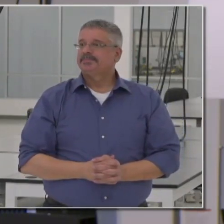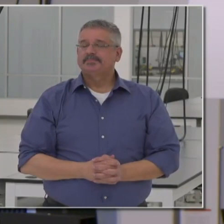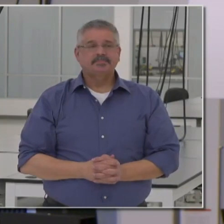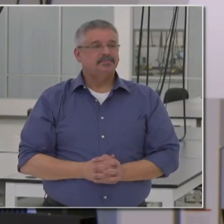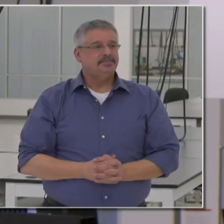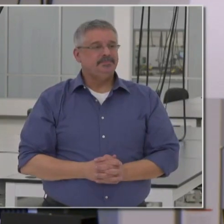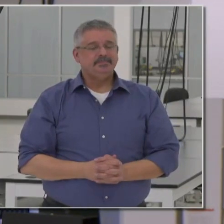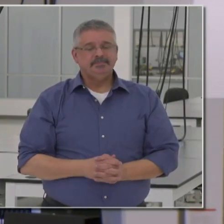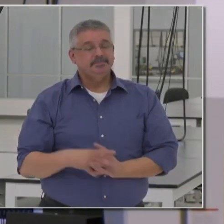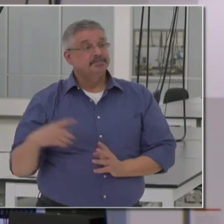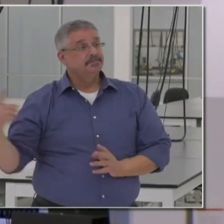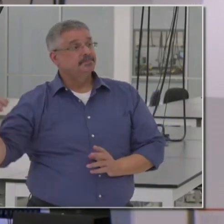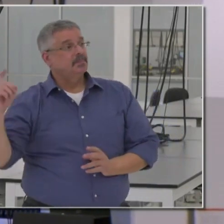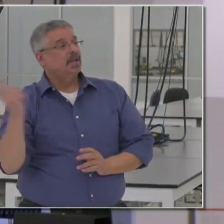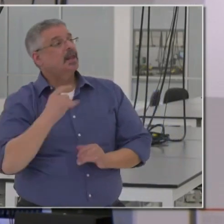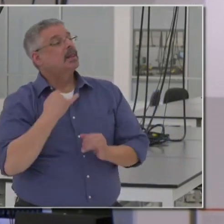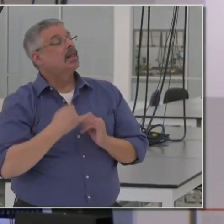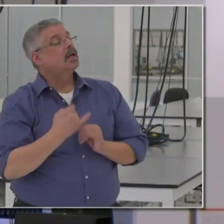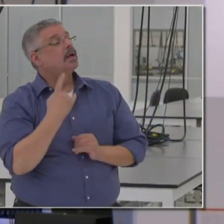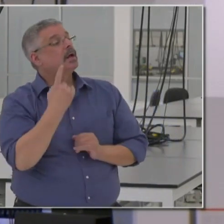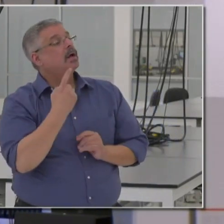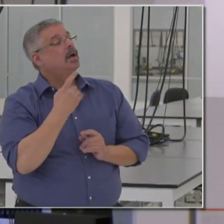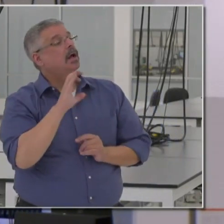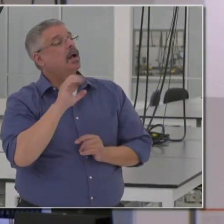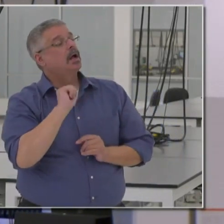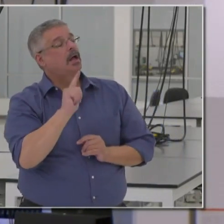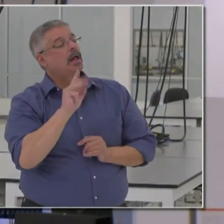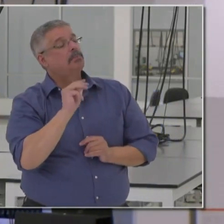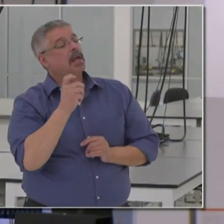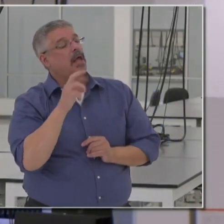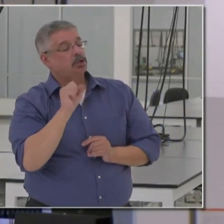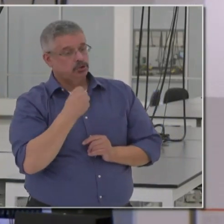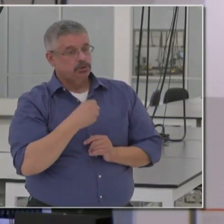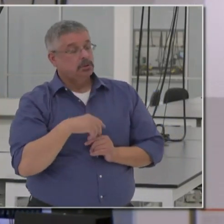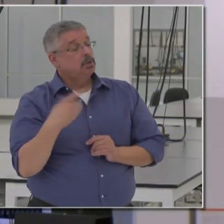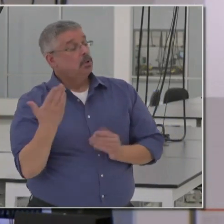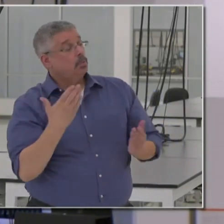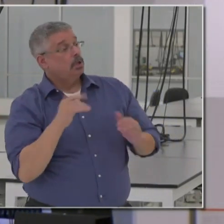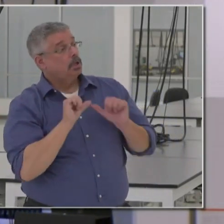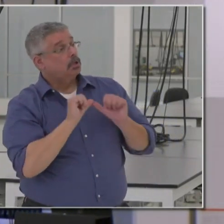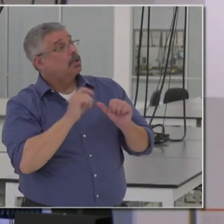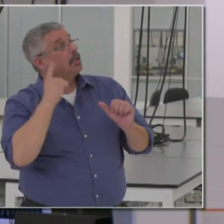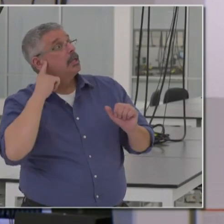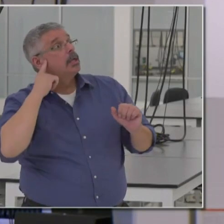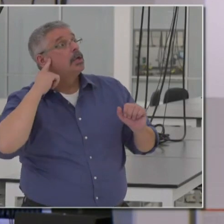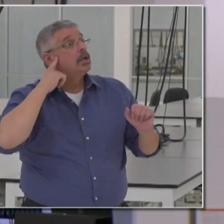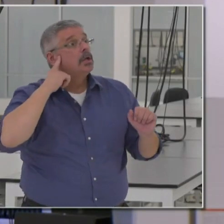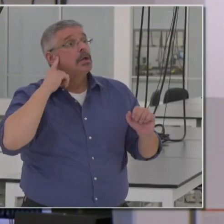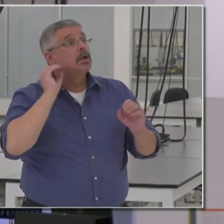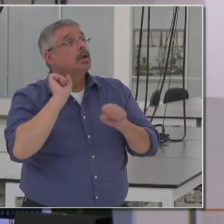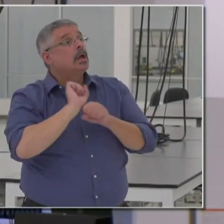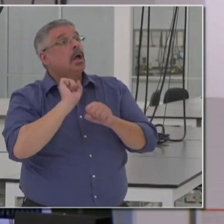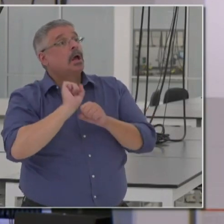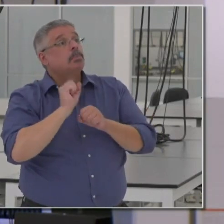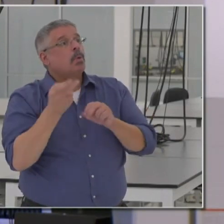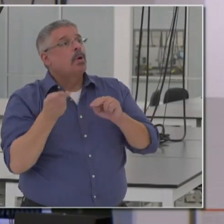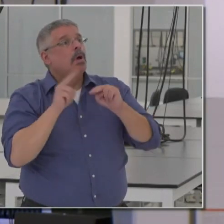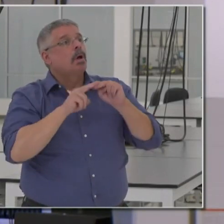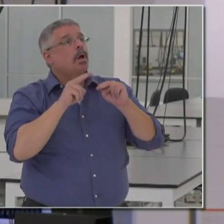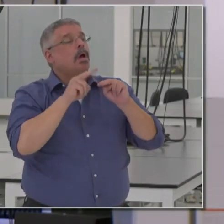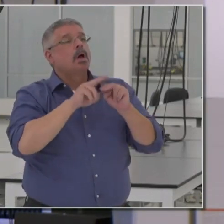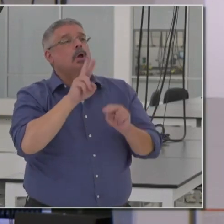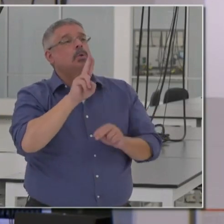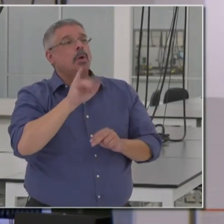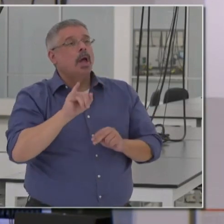Next question. Okay, this is last one here. Another one from CalMatters. We are continuing to hear about unemployment claimants with frozen